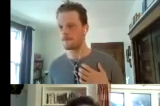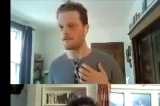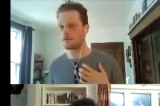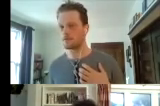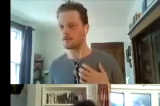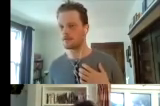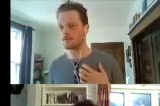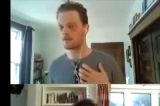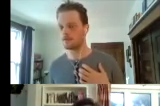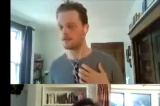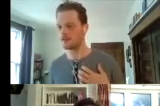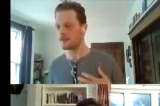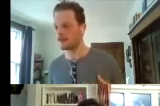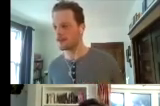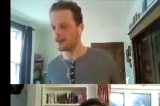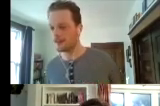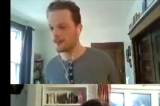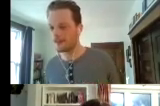Oops.